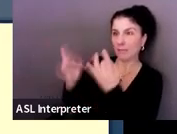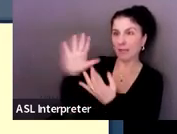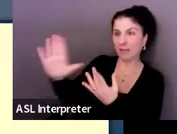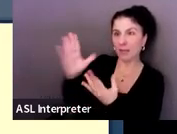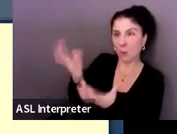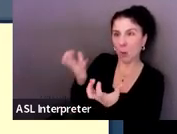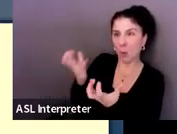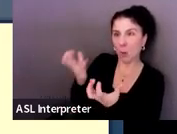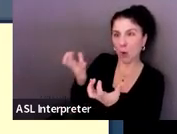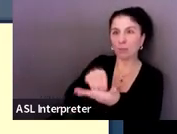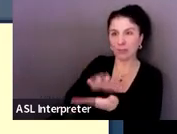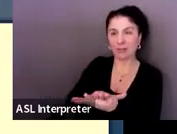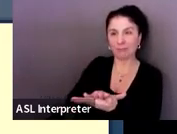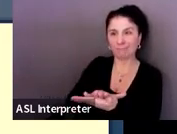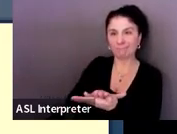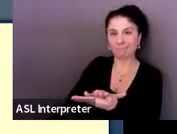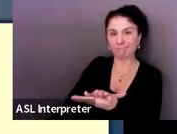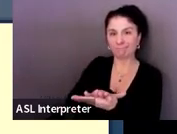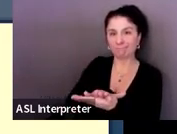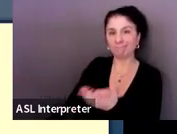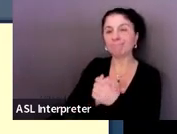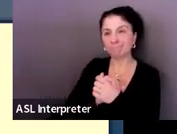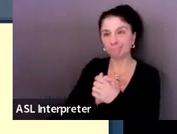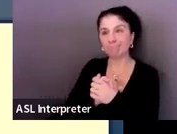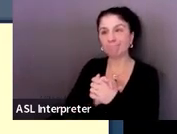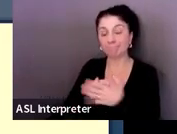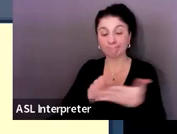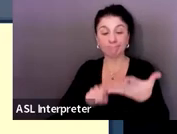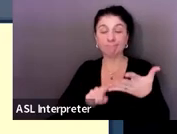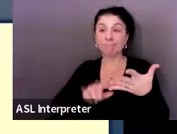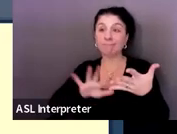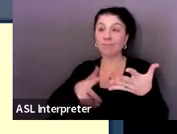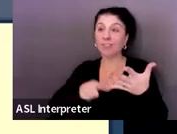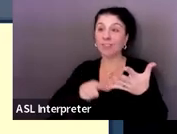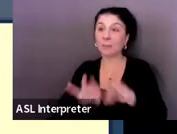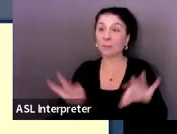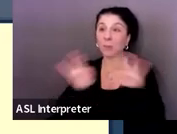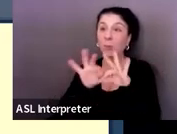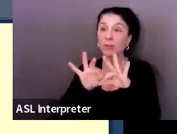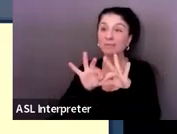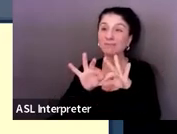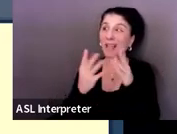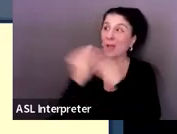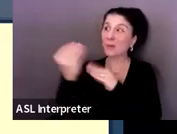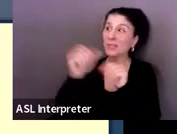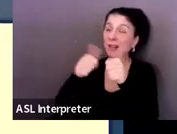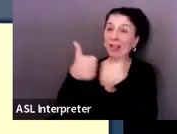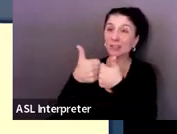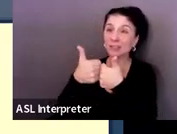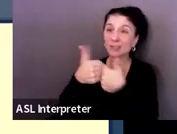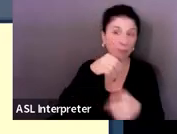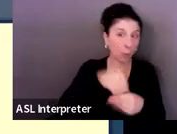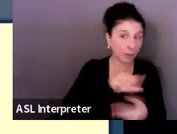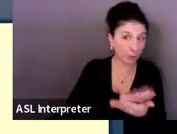want. And then just remembering that those outside agencies, if you do know that there are outside agencies